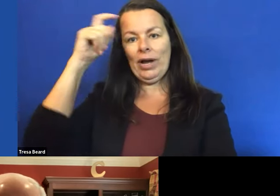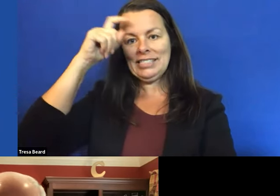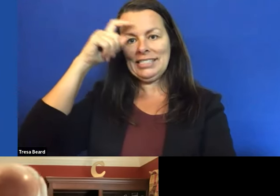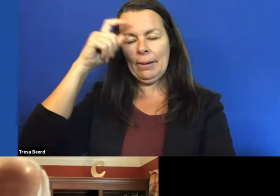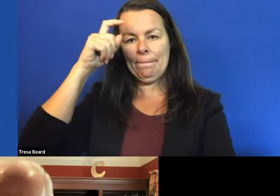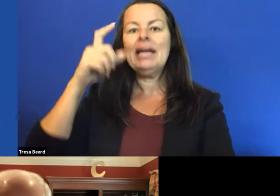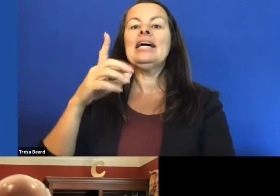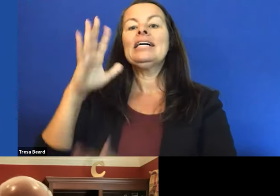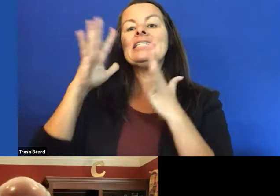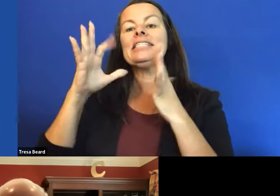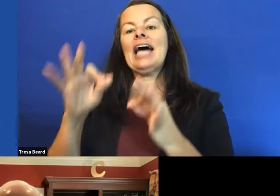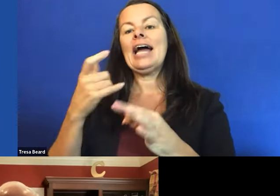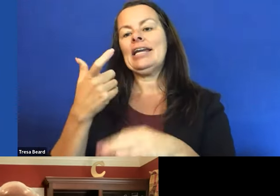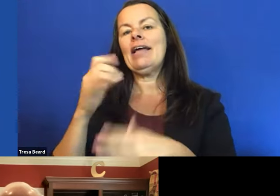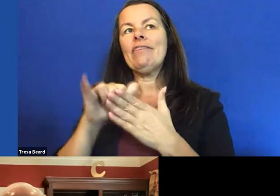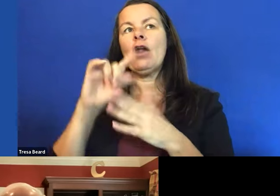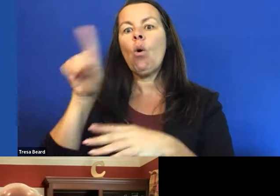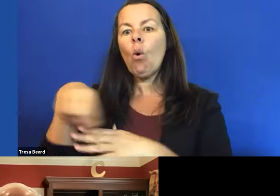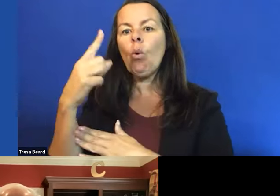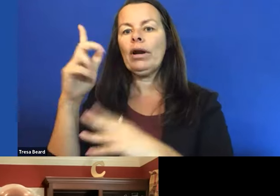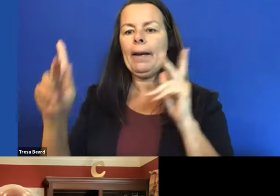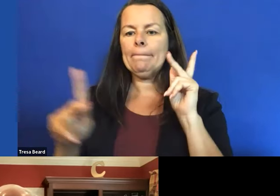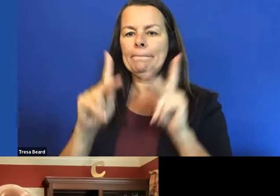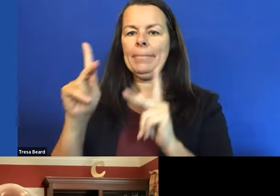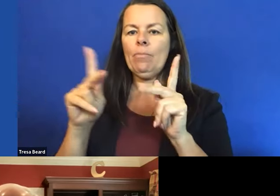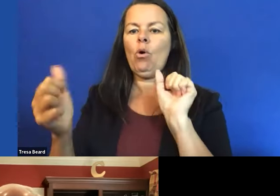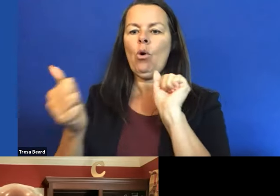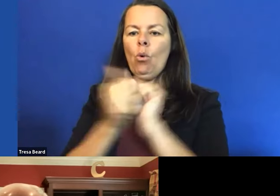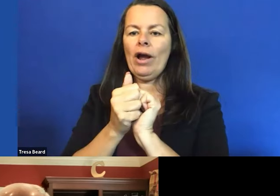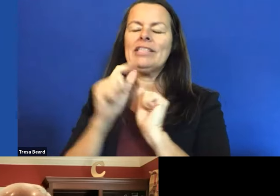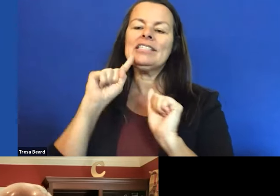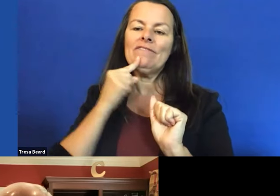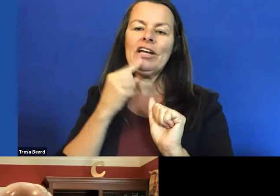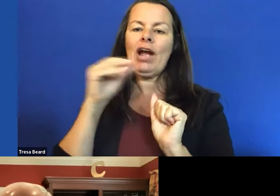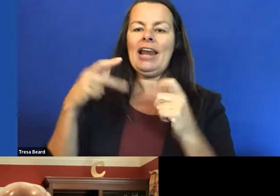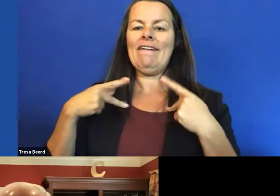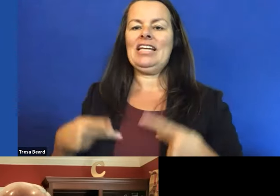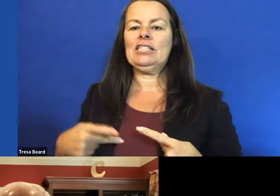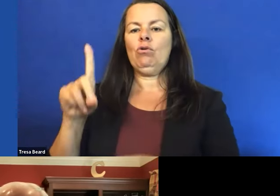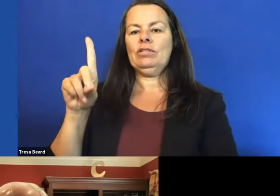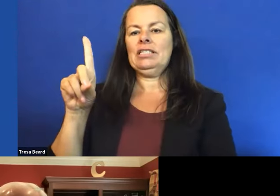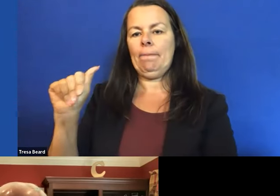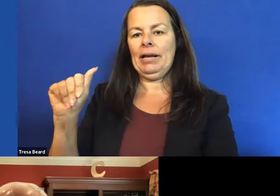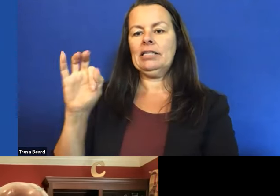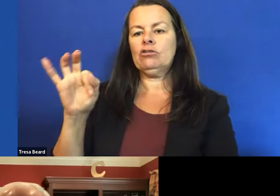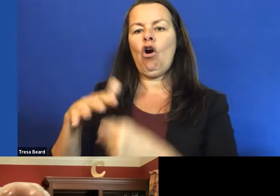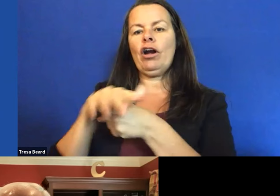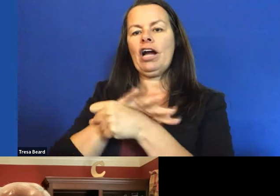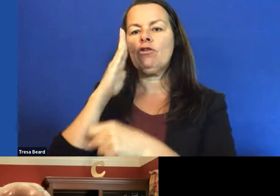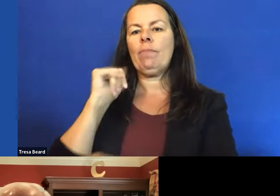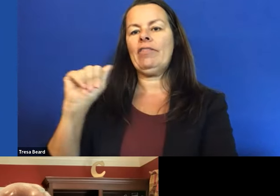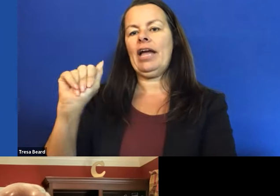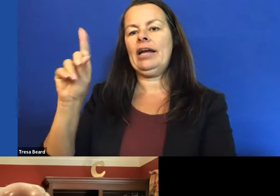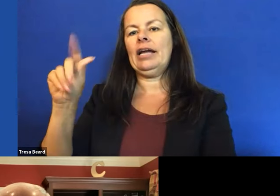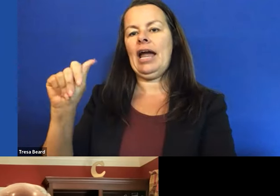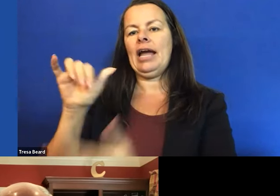only people with severe, I mean, physical disabilities are covered by the ADA. That was the